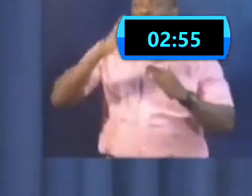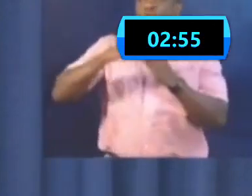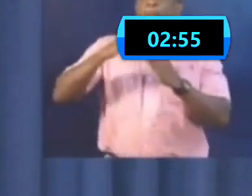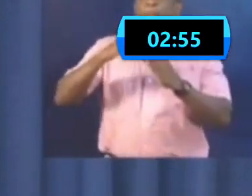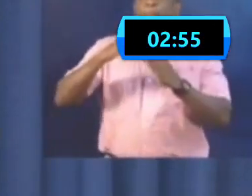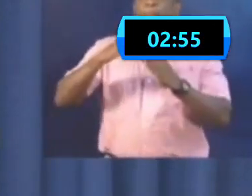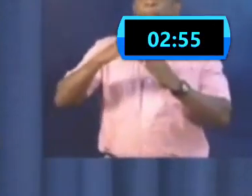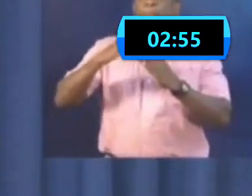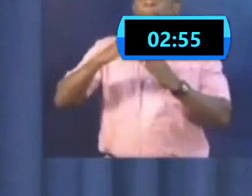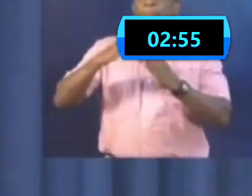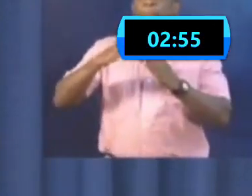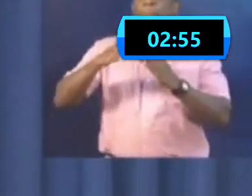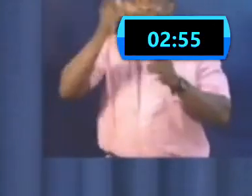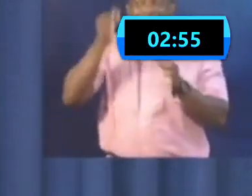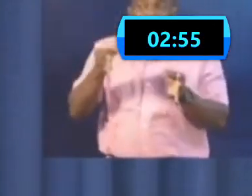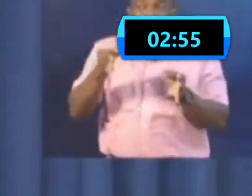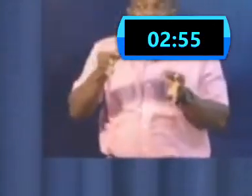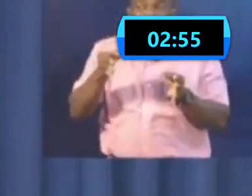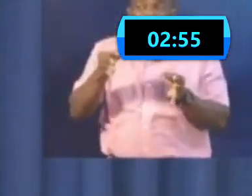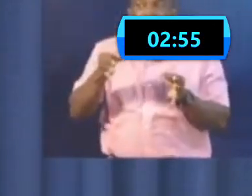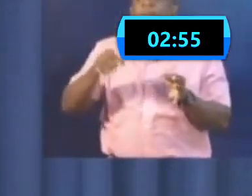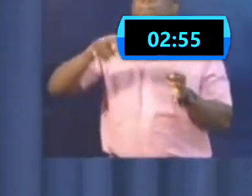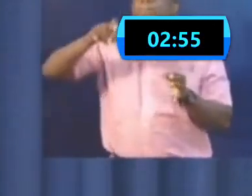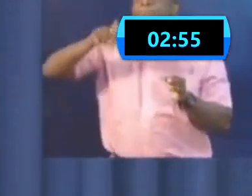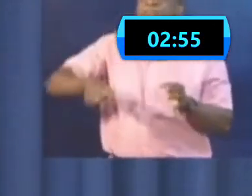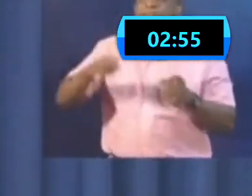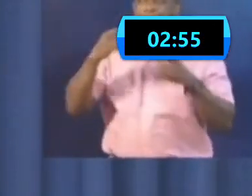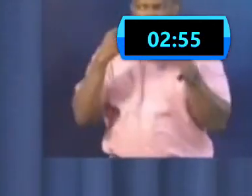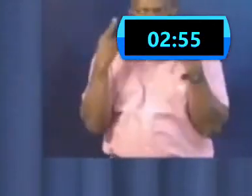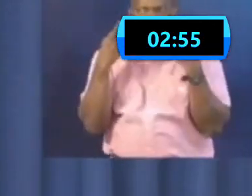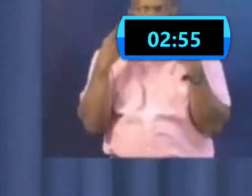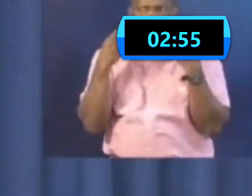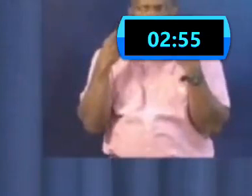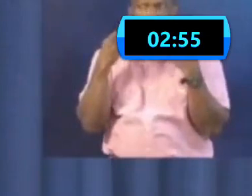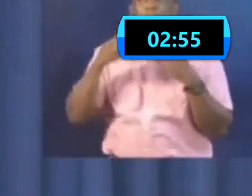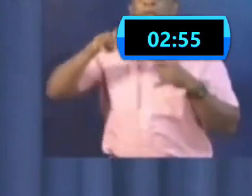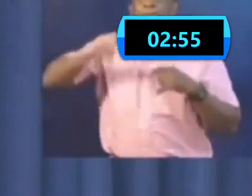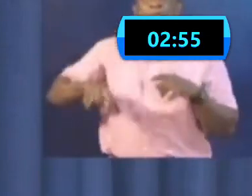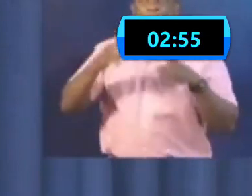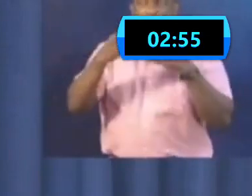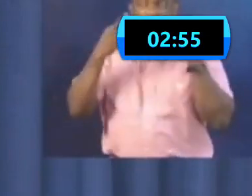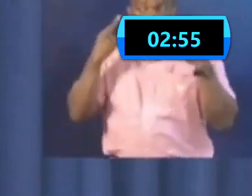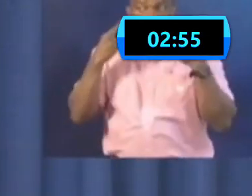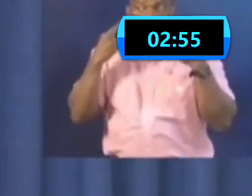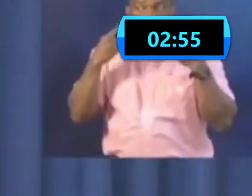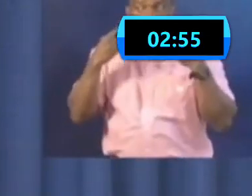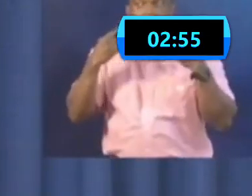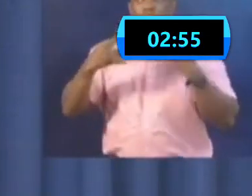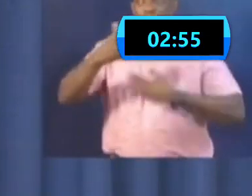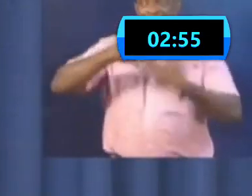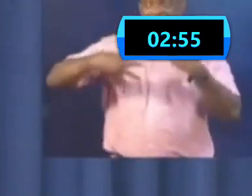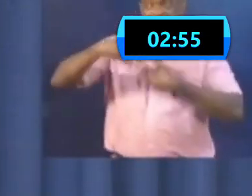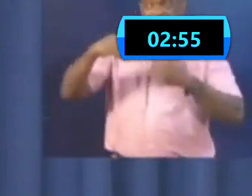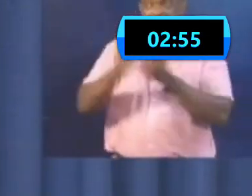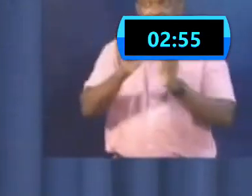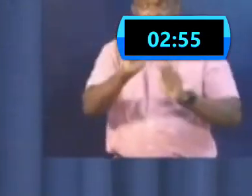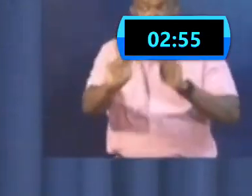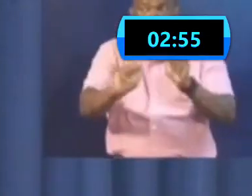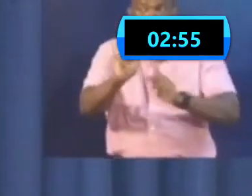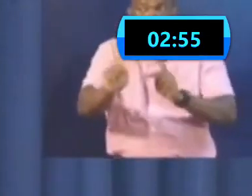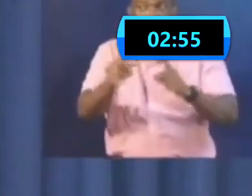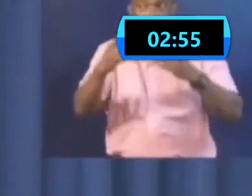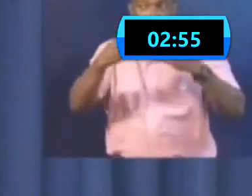once we are interacting with people, whether it is indoors or outdoors. If we wear masks,